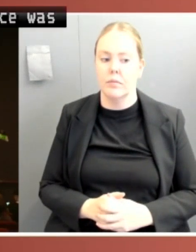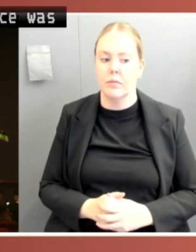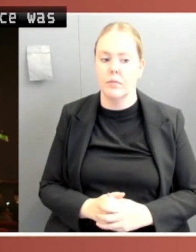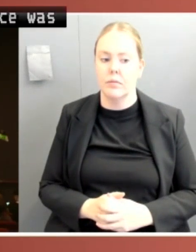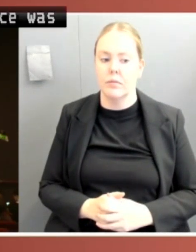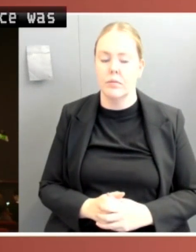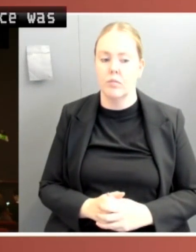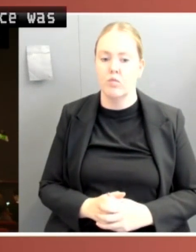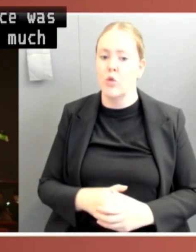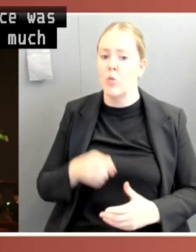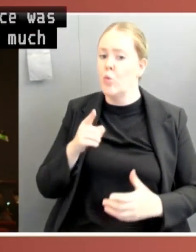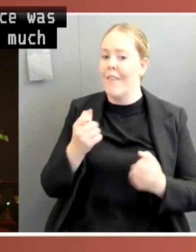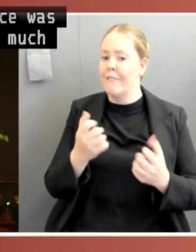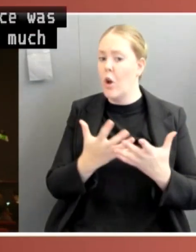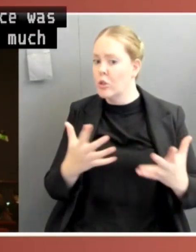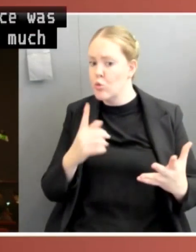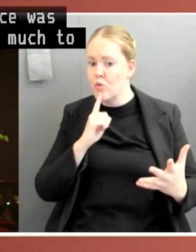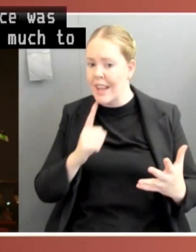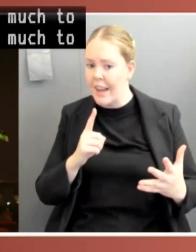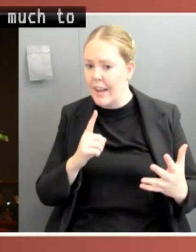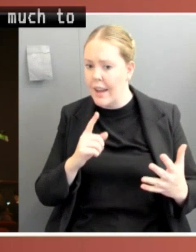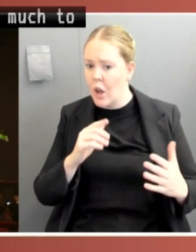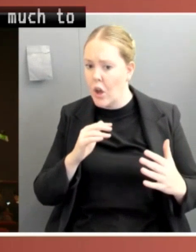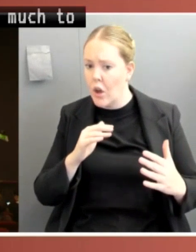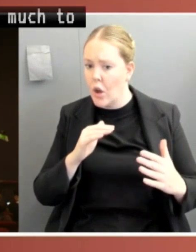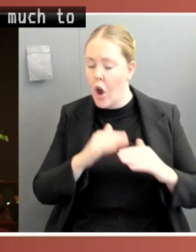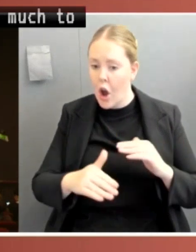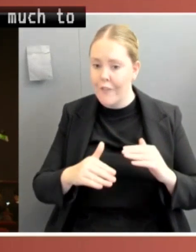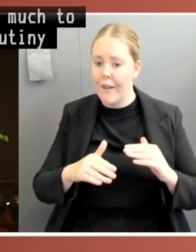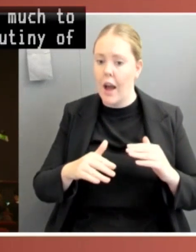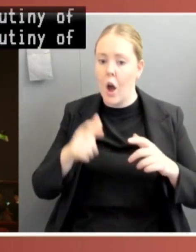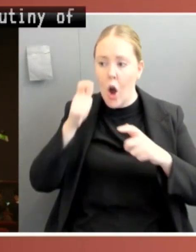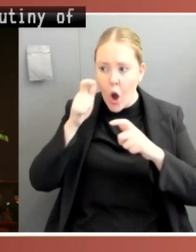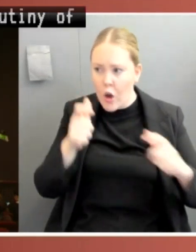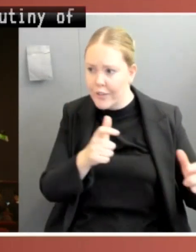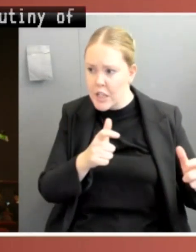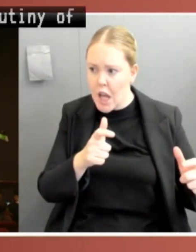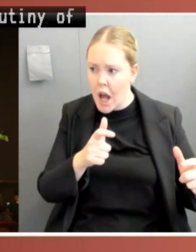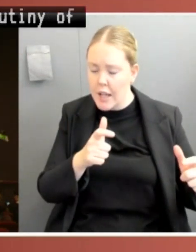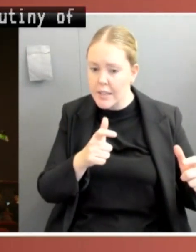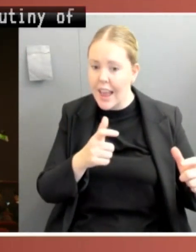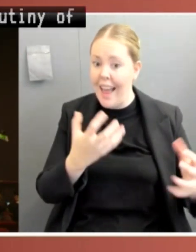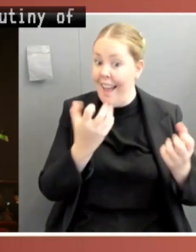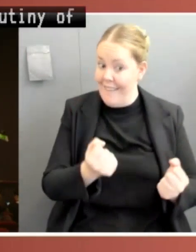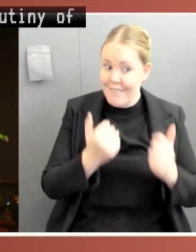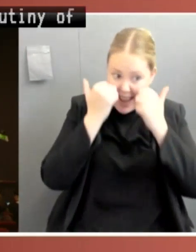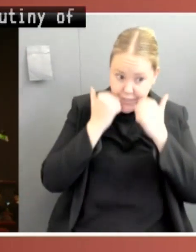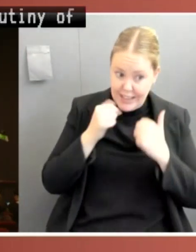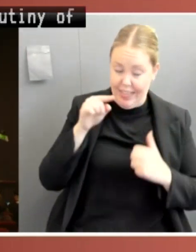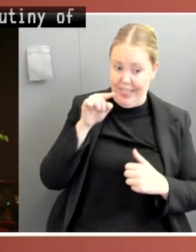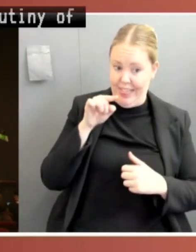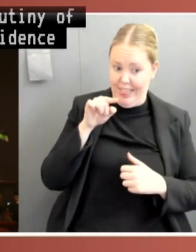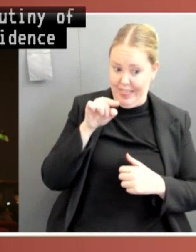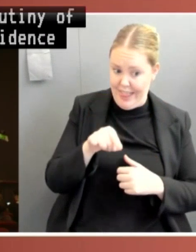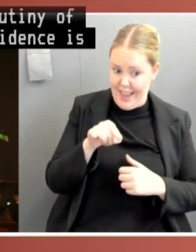or spooking of administration, but the evidence is there that they were not responding to committee